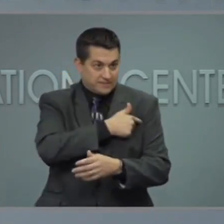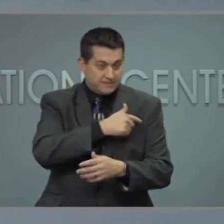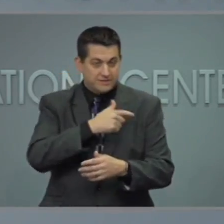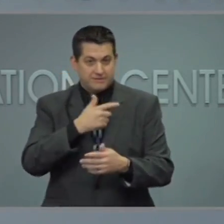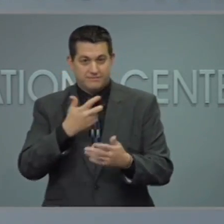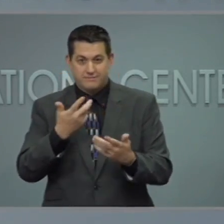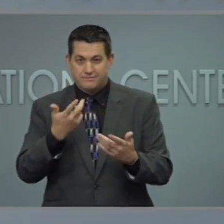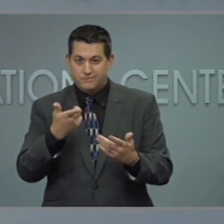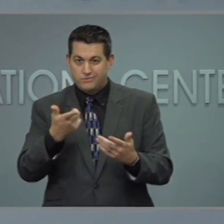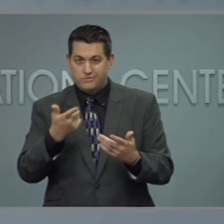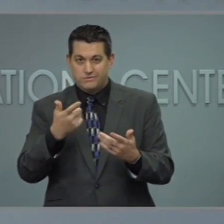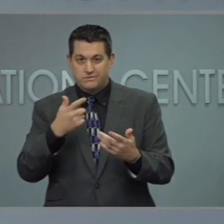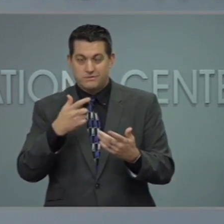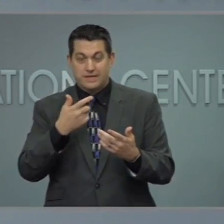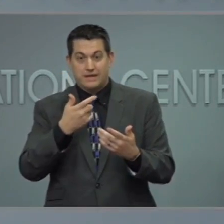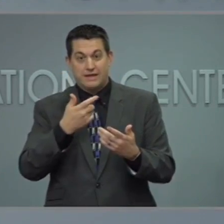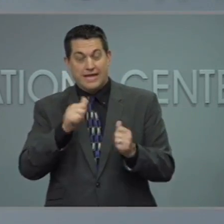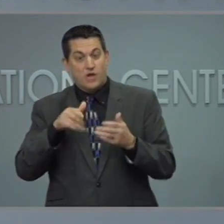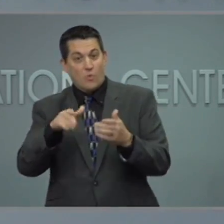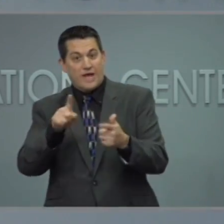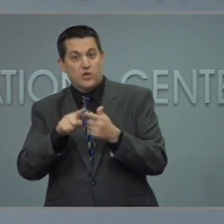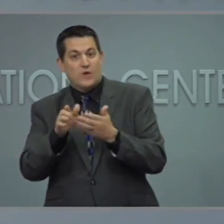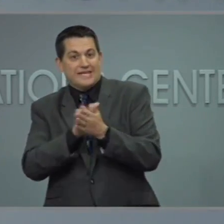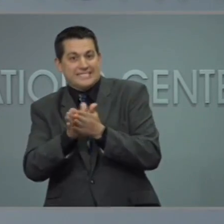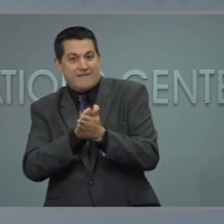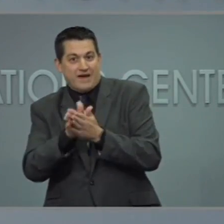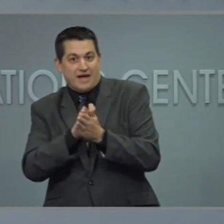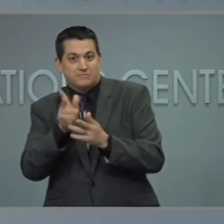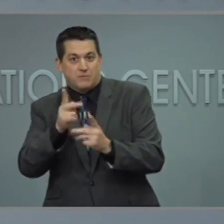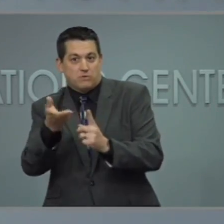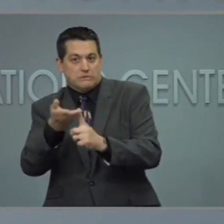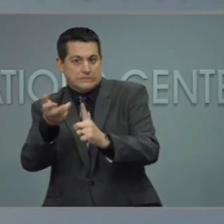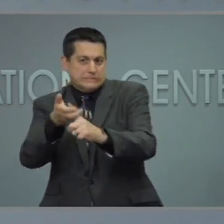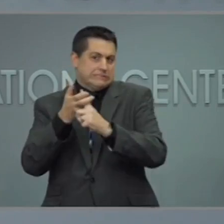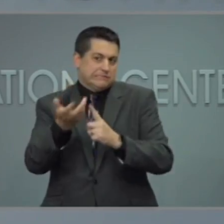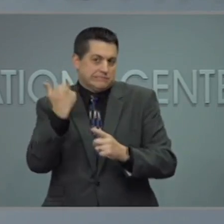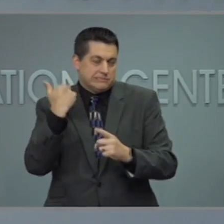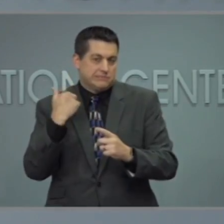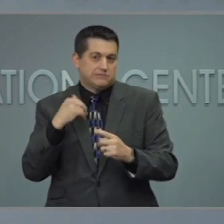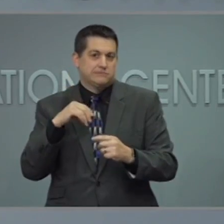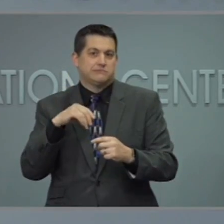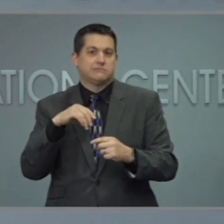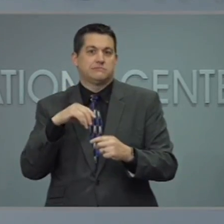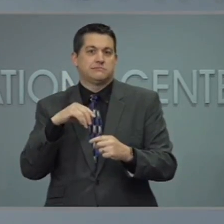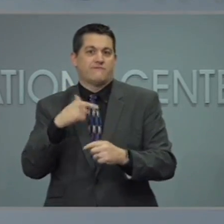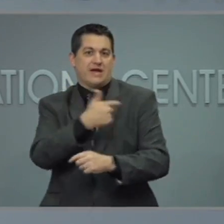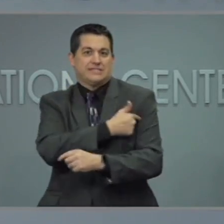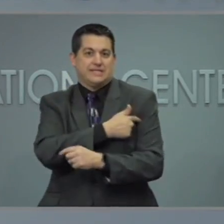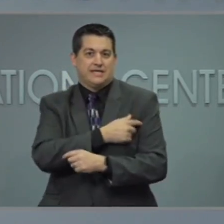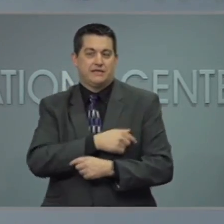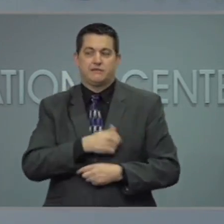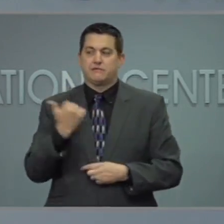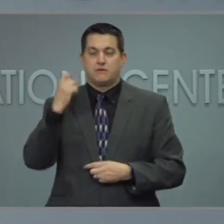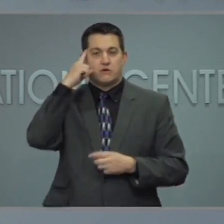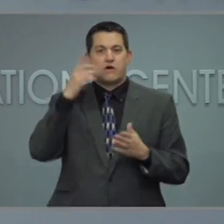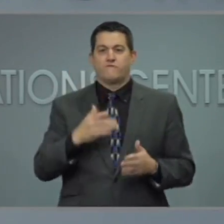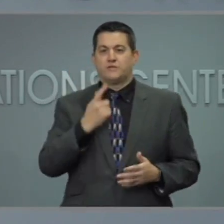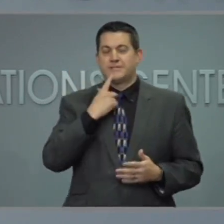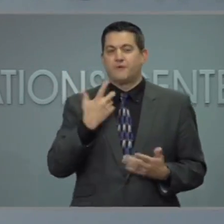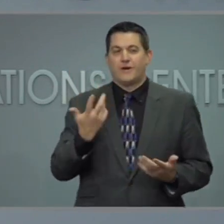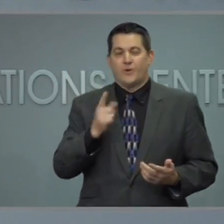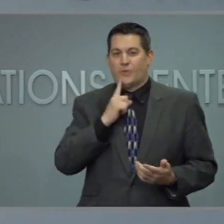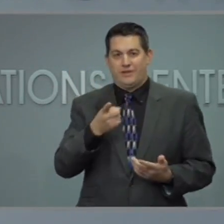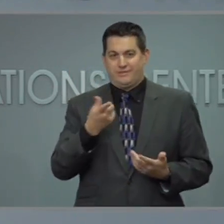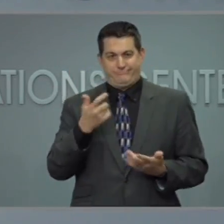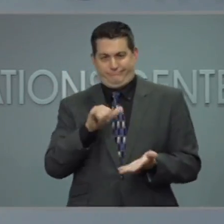do you have any plans to incentivize vaccinations moving forward? Well, certainly you don't know whether people